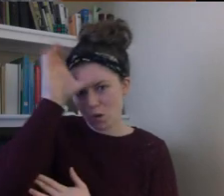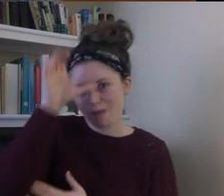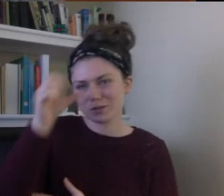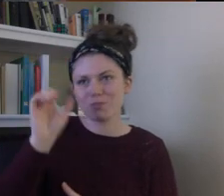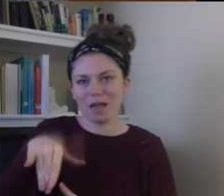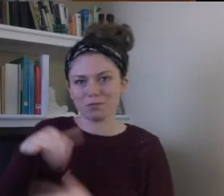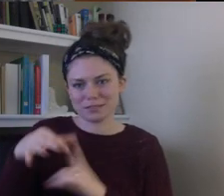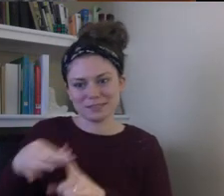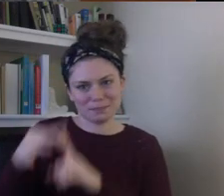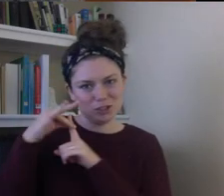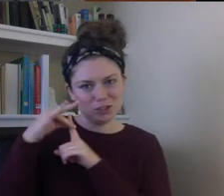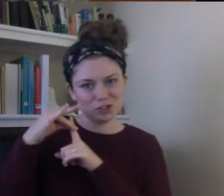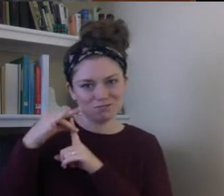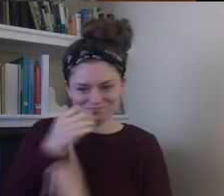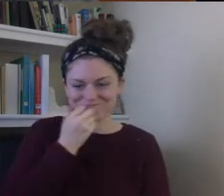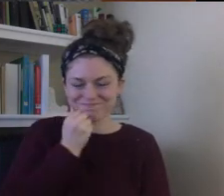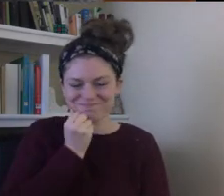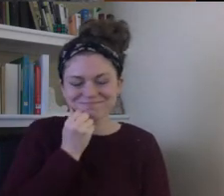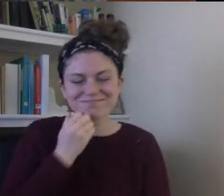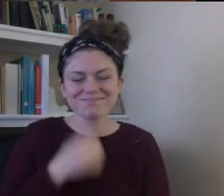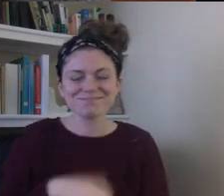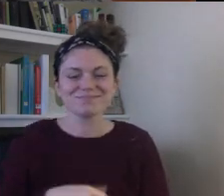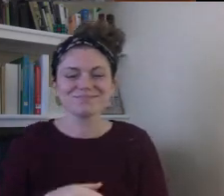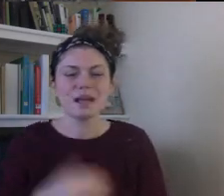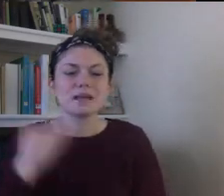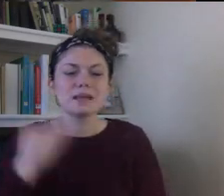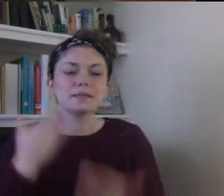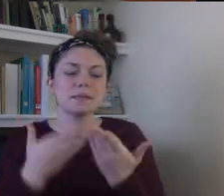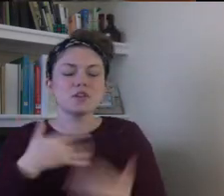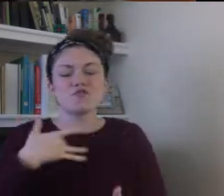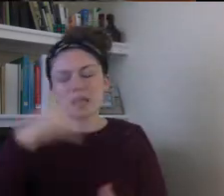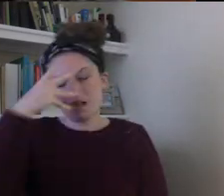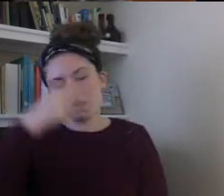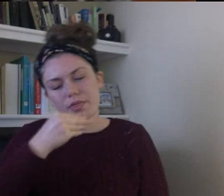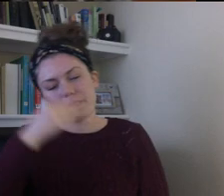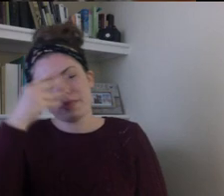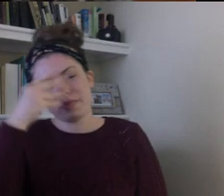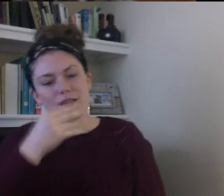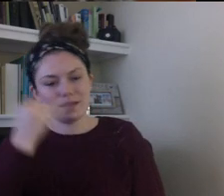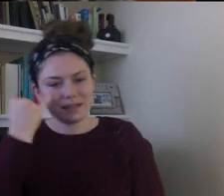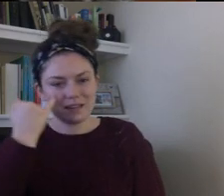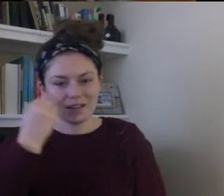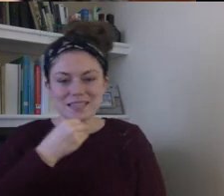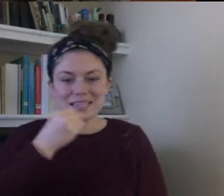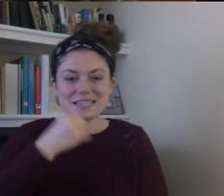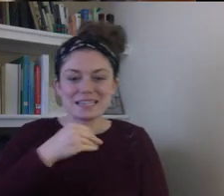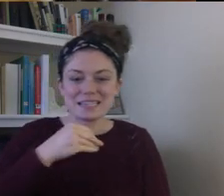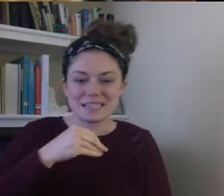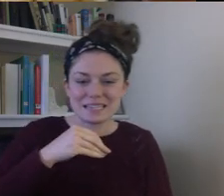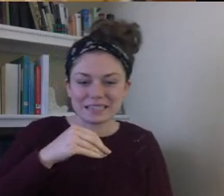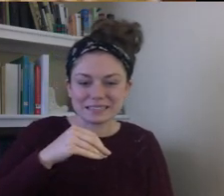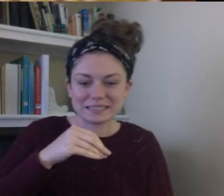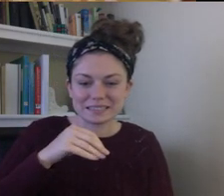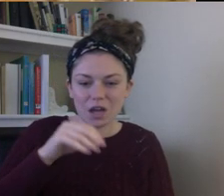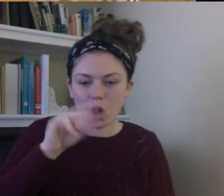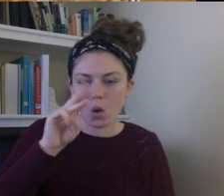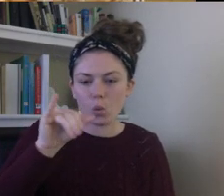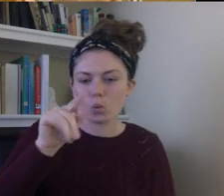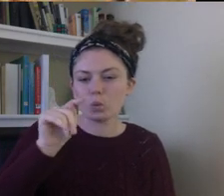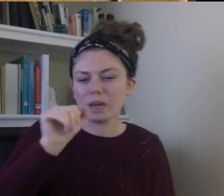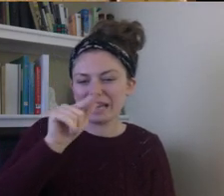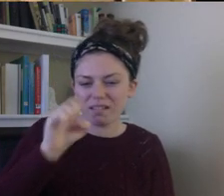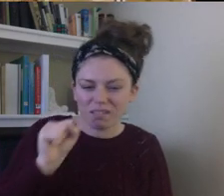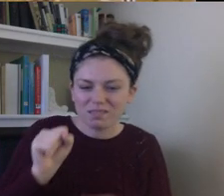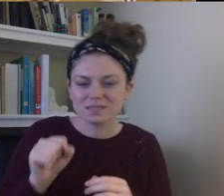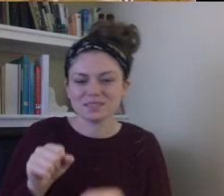especially. Your monster may feel sleepy after eating home for fiddles. You'll get a second wind if he can hear